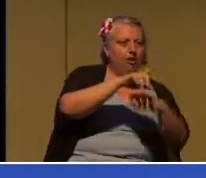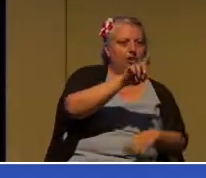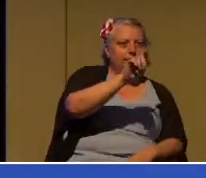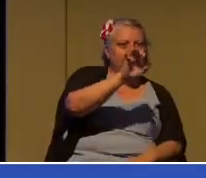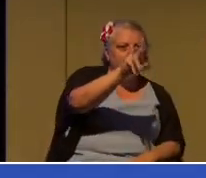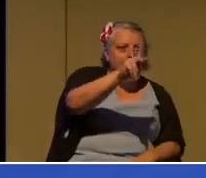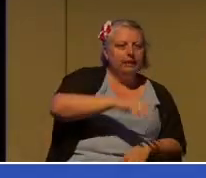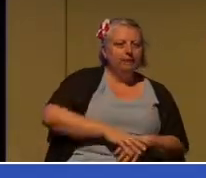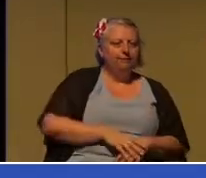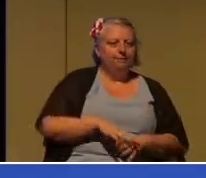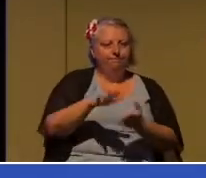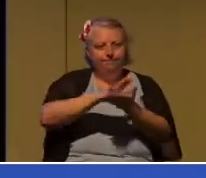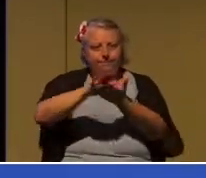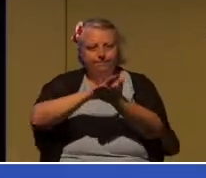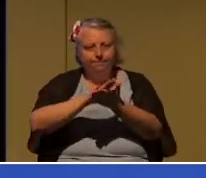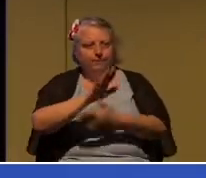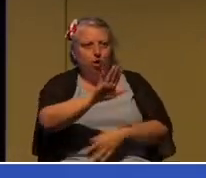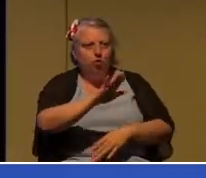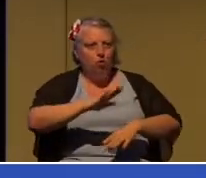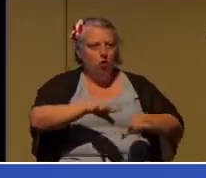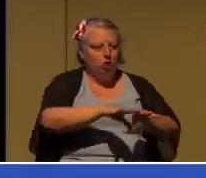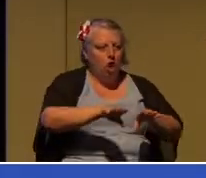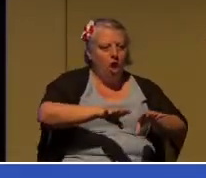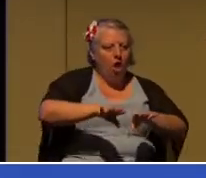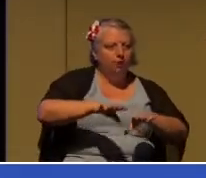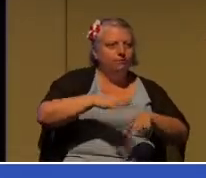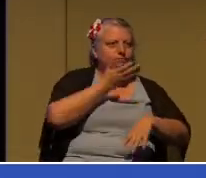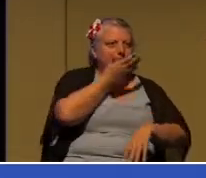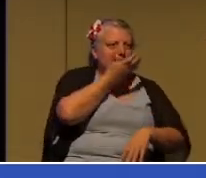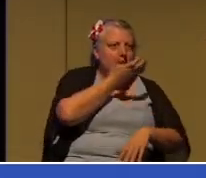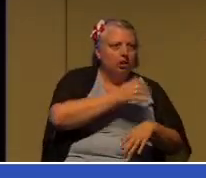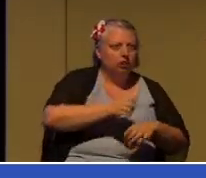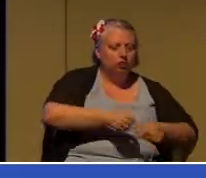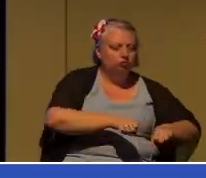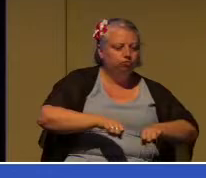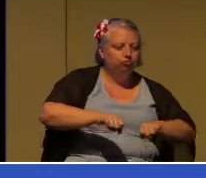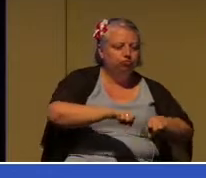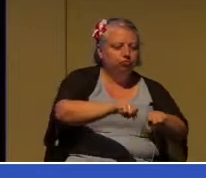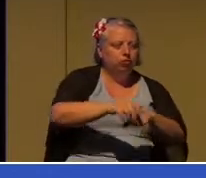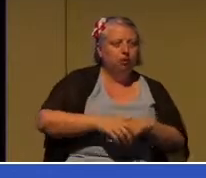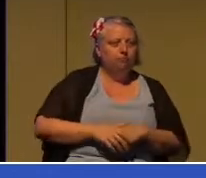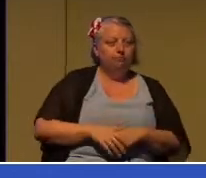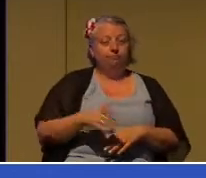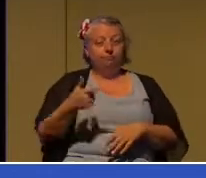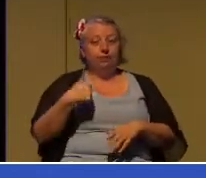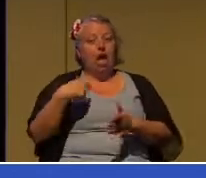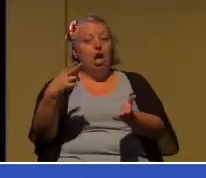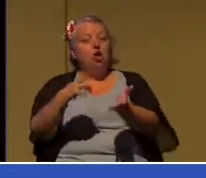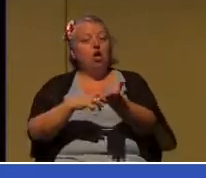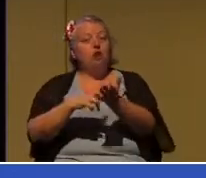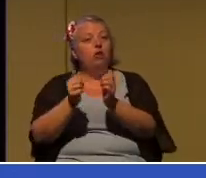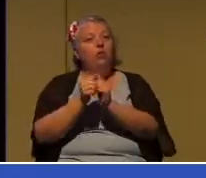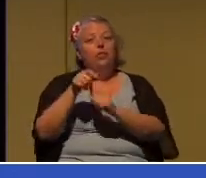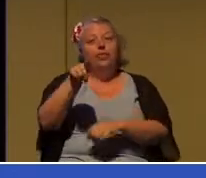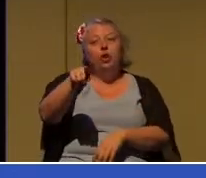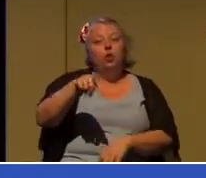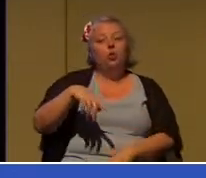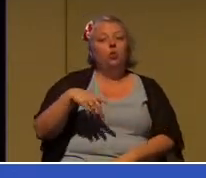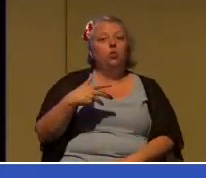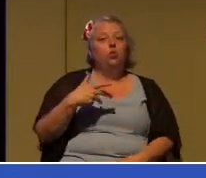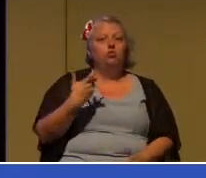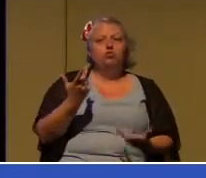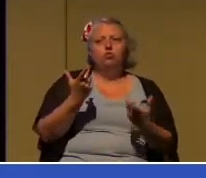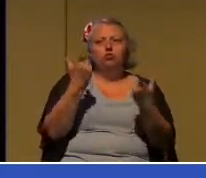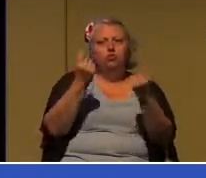I contract out to you certain jobs that need doing. You promise to do them.